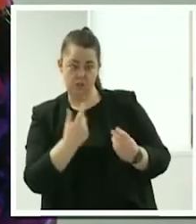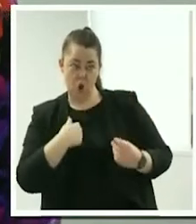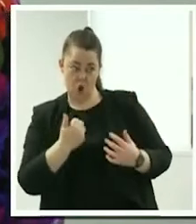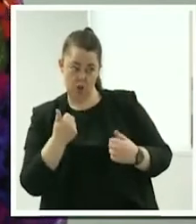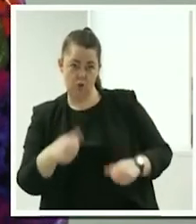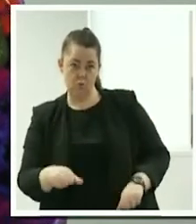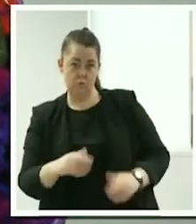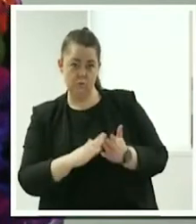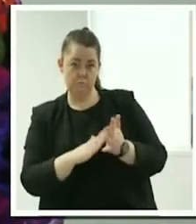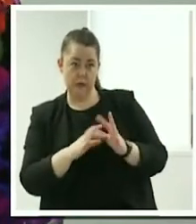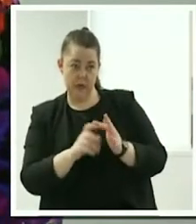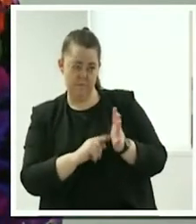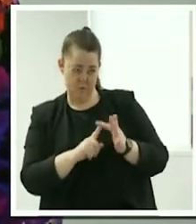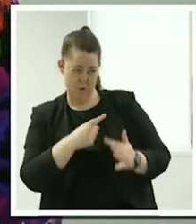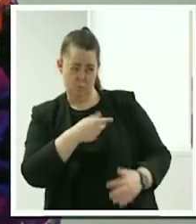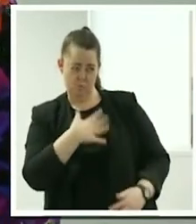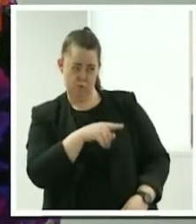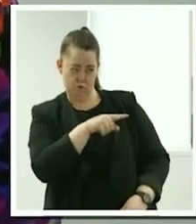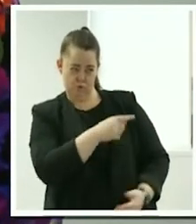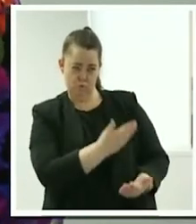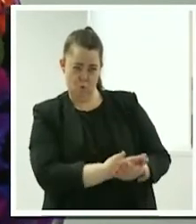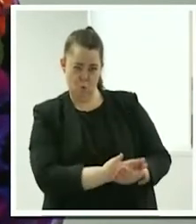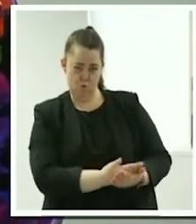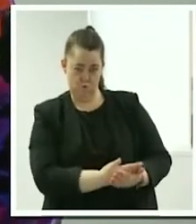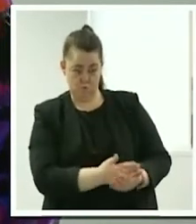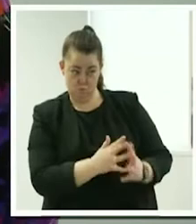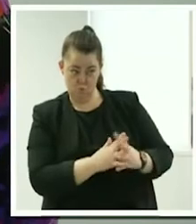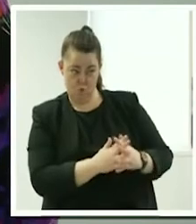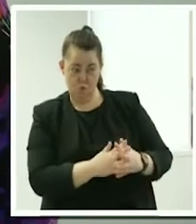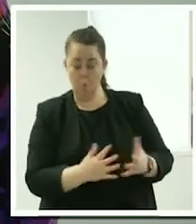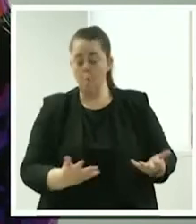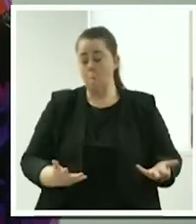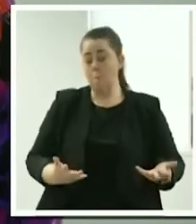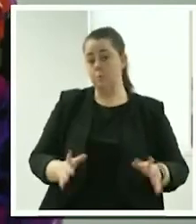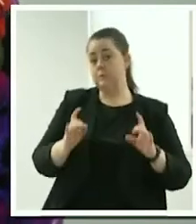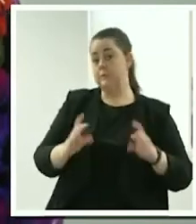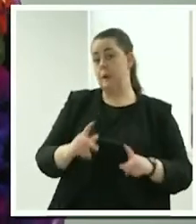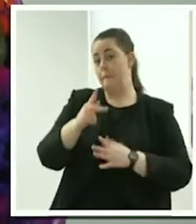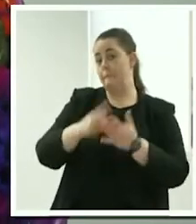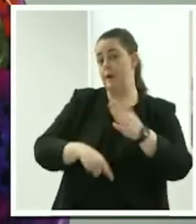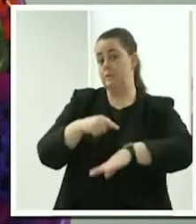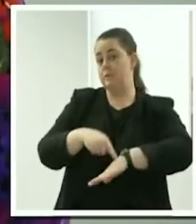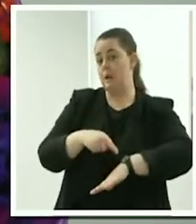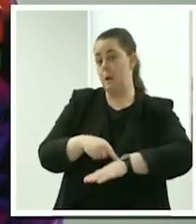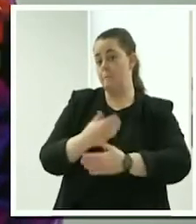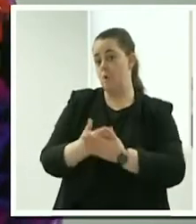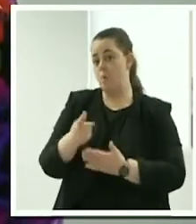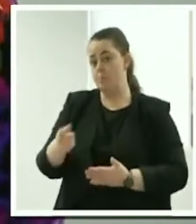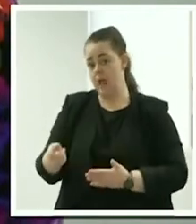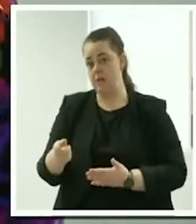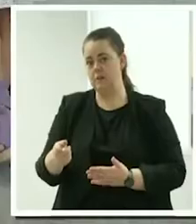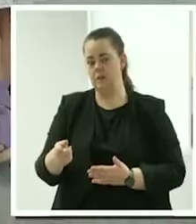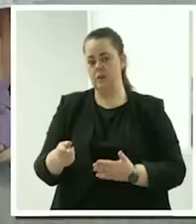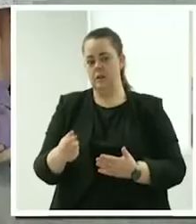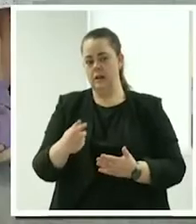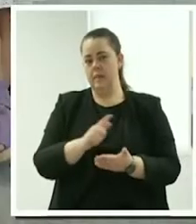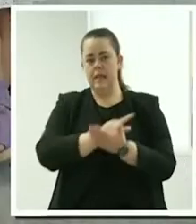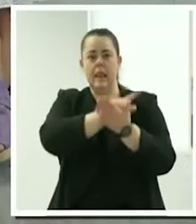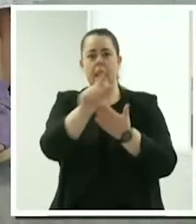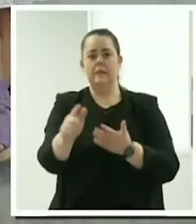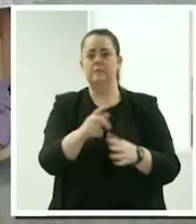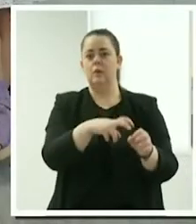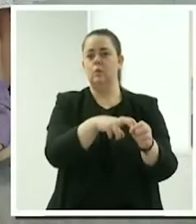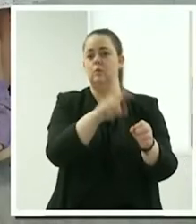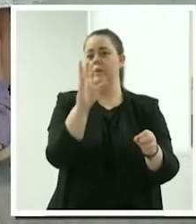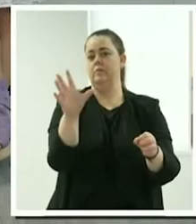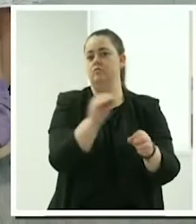you'd be great for it. And that just went from there. I started part-time on Mabel, and it grew into something full-time. That's fantastic. Yeah.